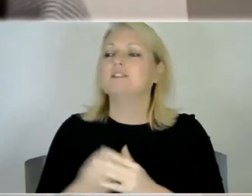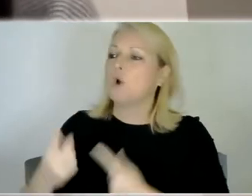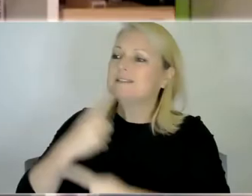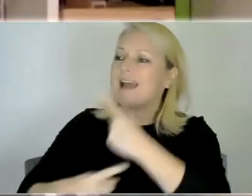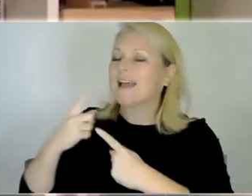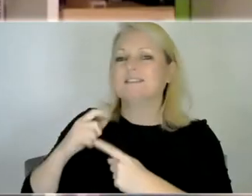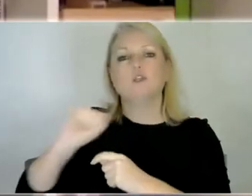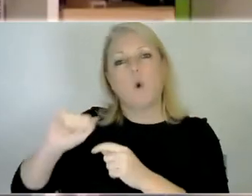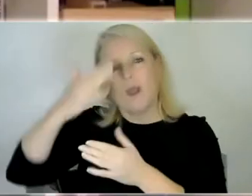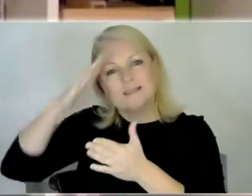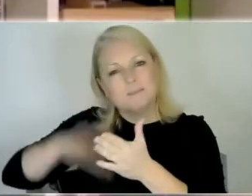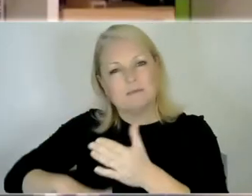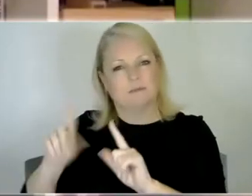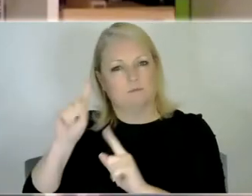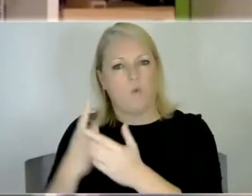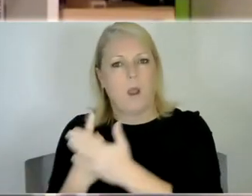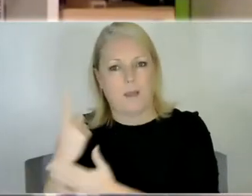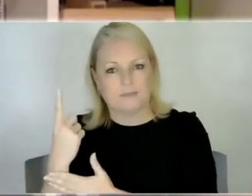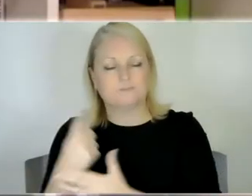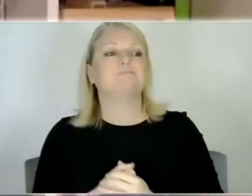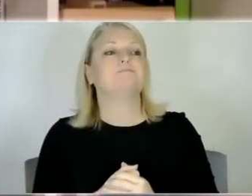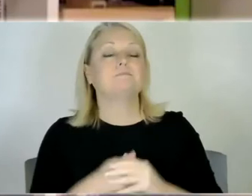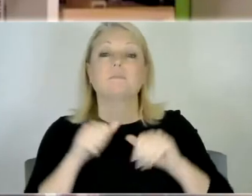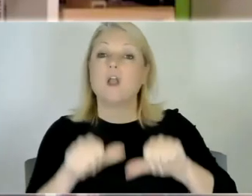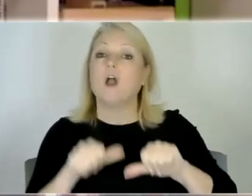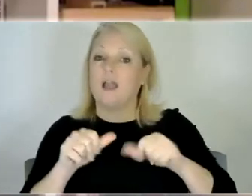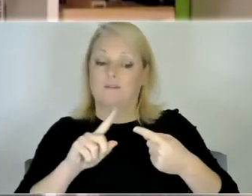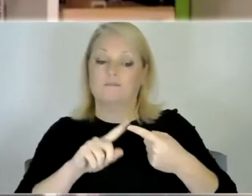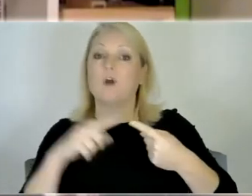Sure so with Jude um